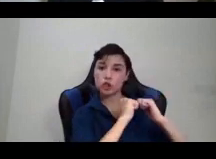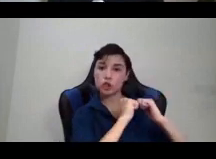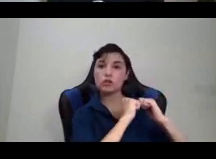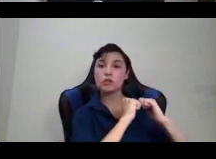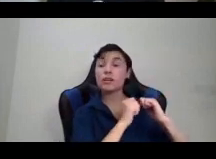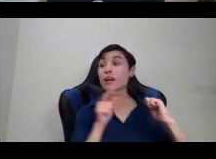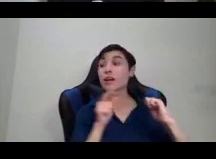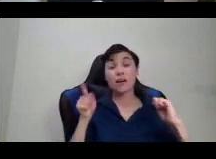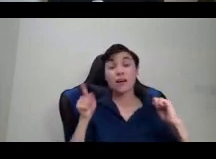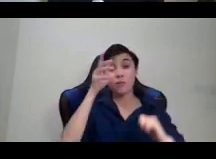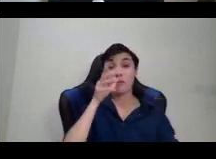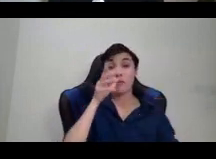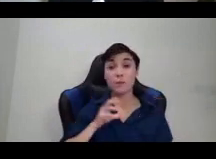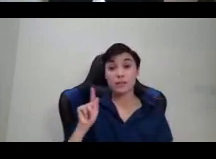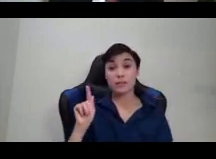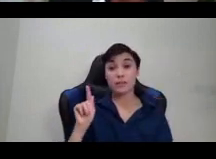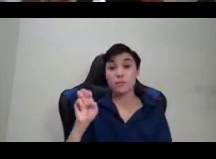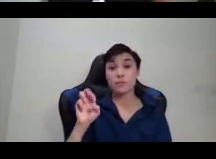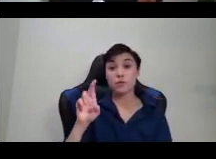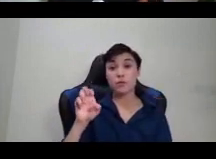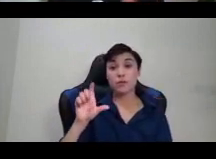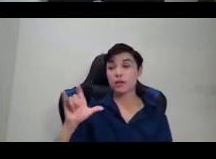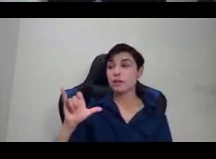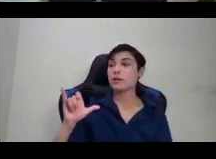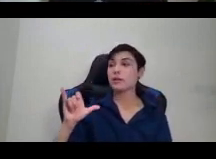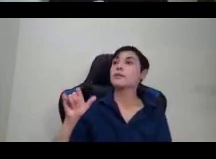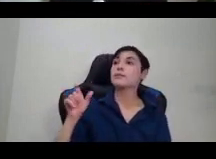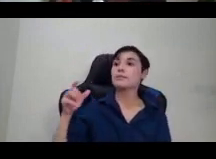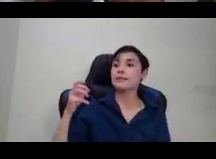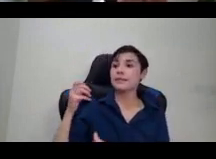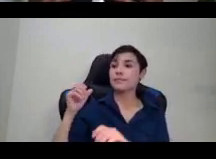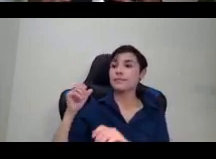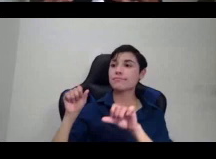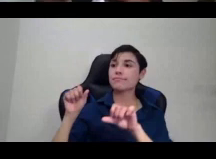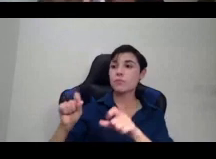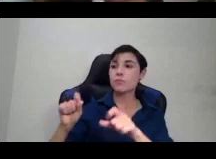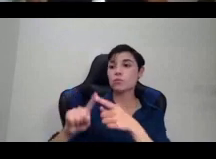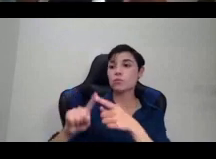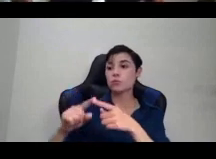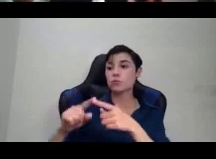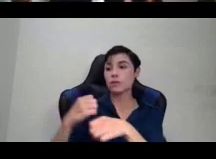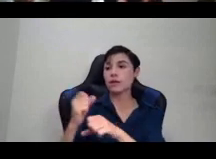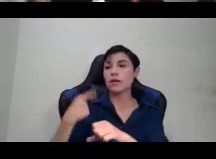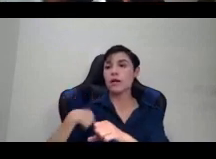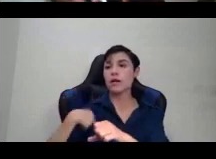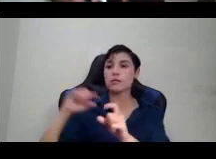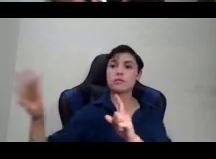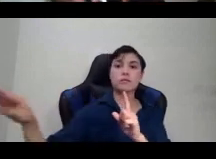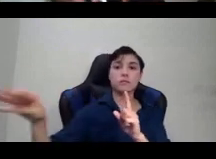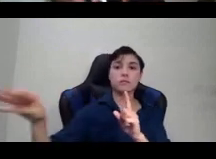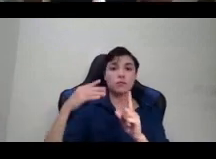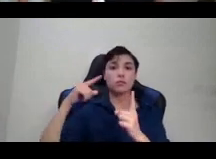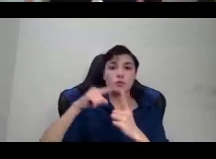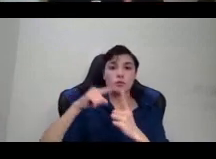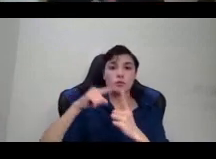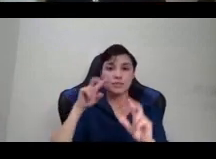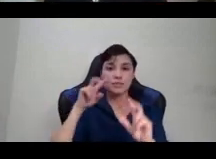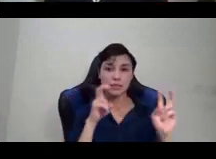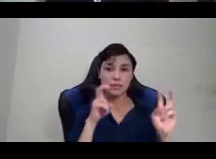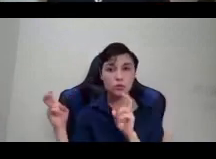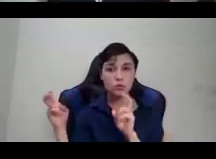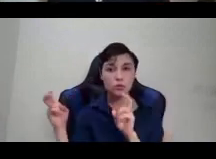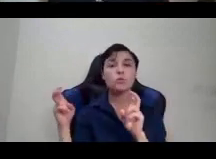laws and policies are not neutral, but in fact hold the biases and bigotries